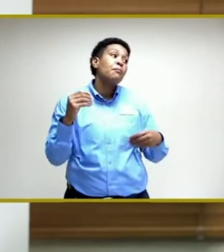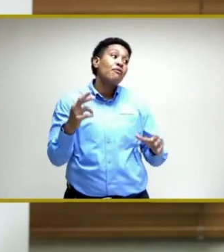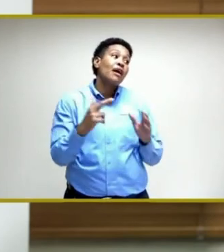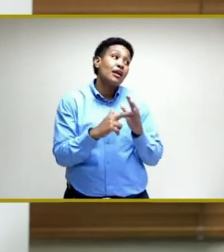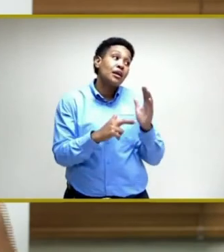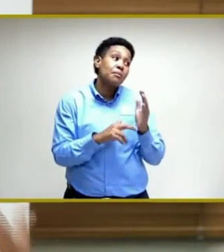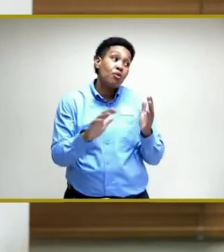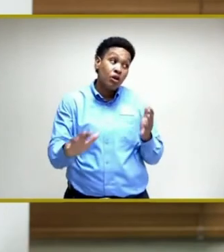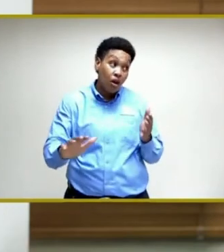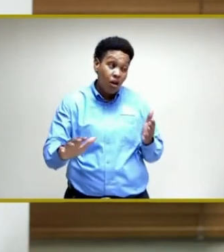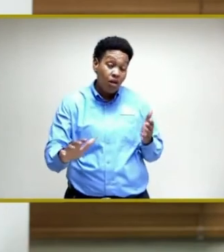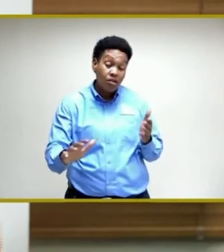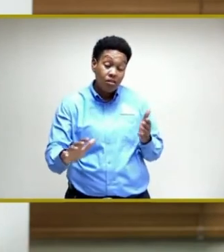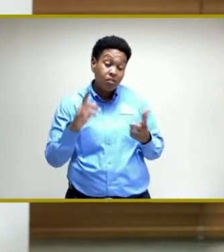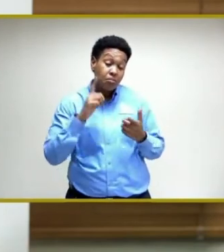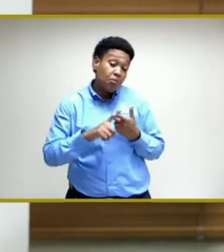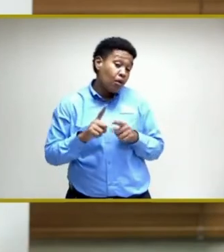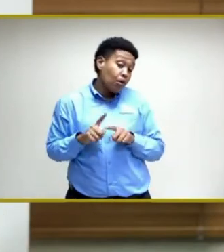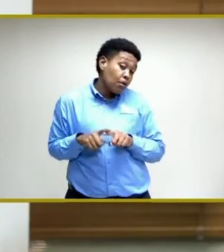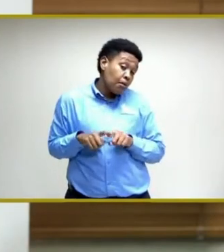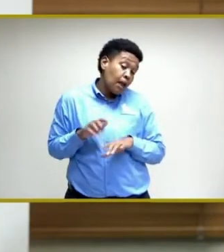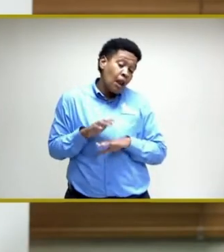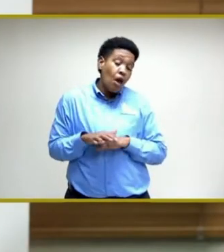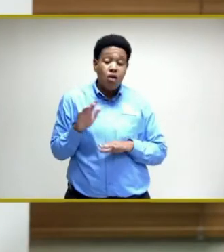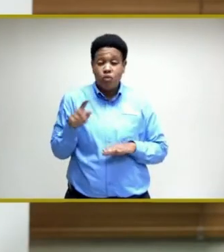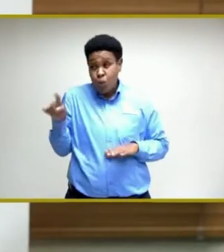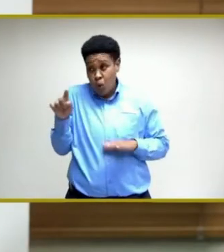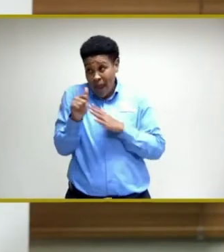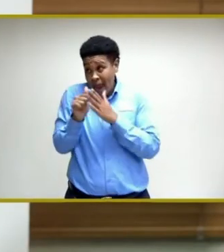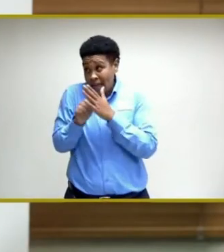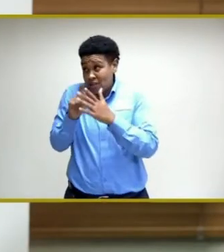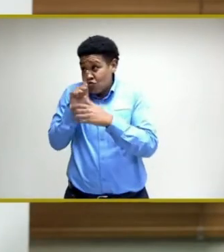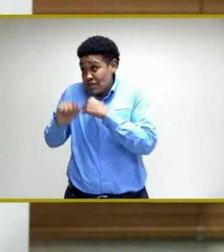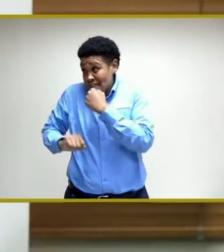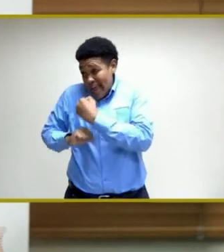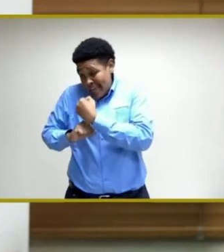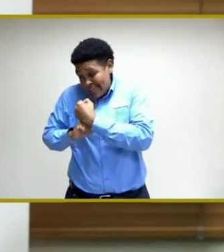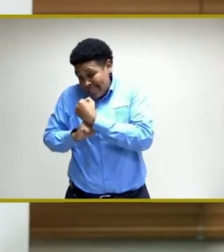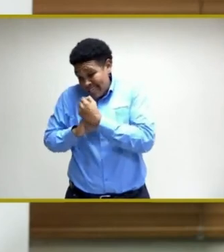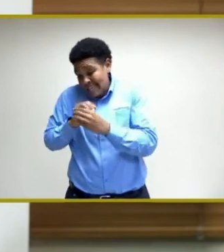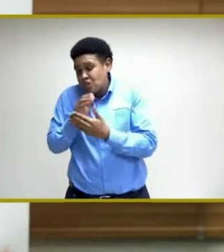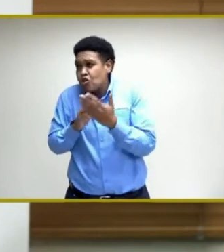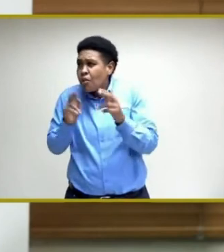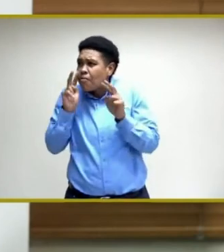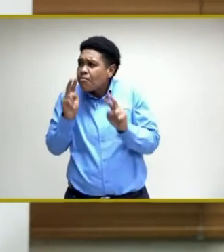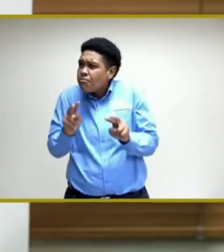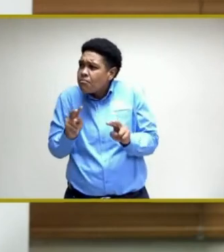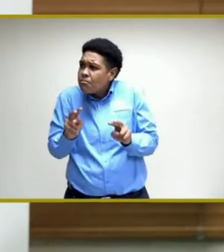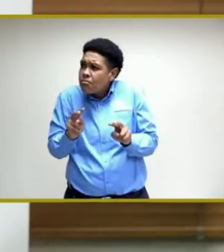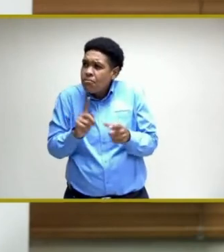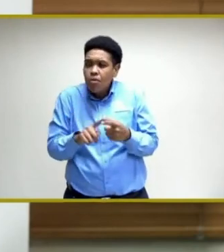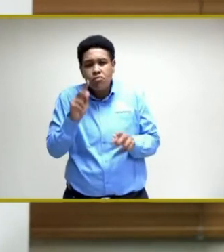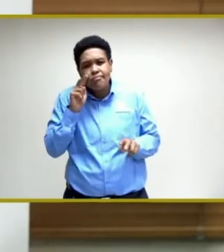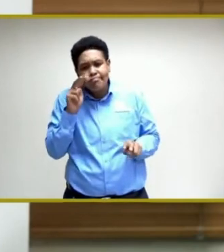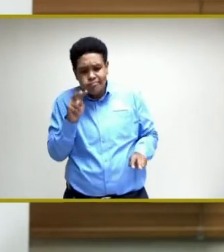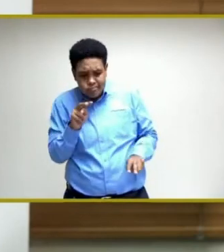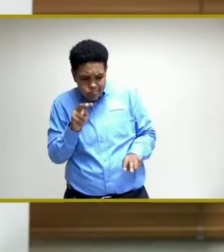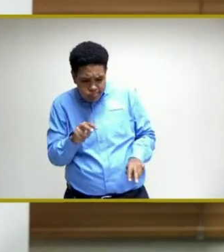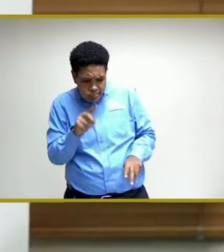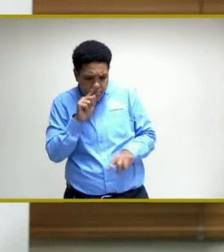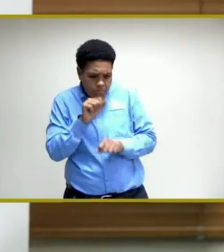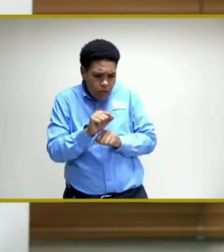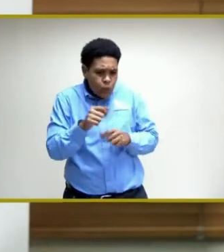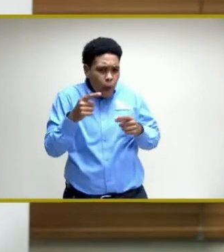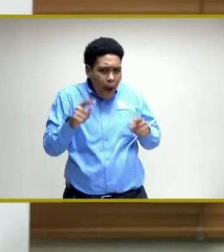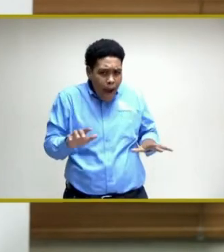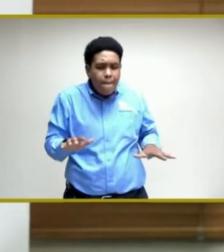and depending on those agencies to assist in some of the monitoring and enforcement. So, we